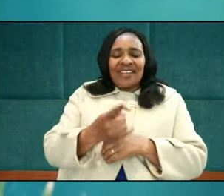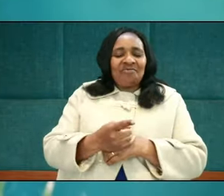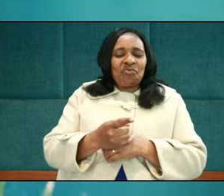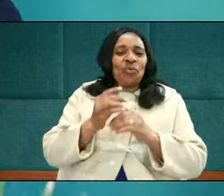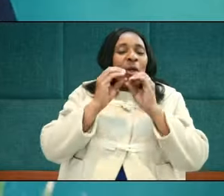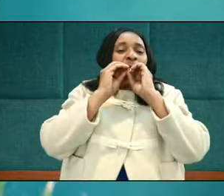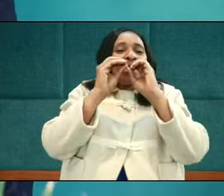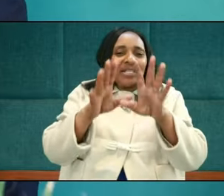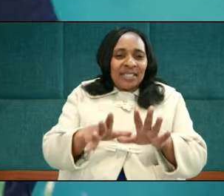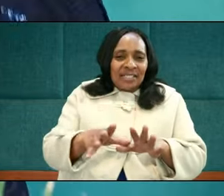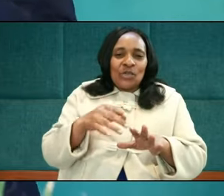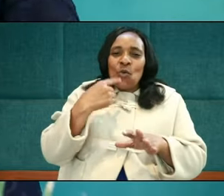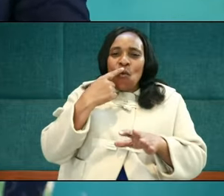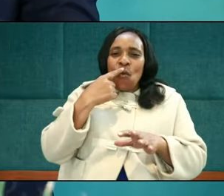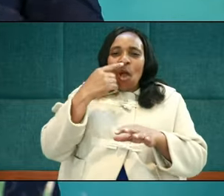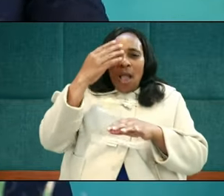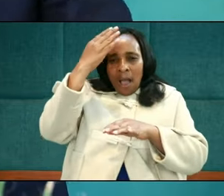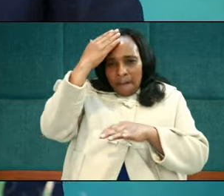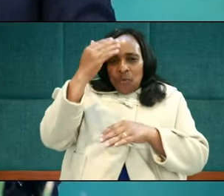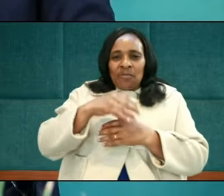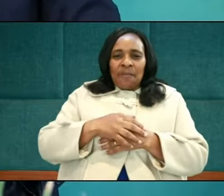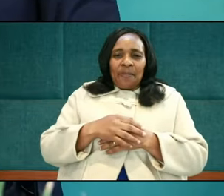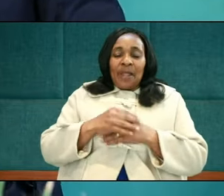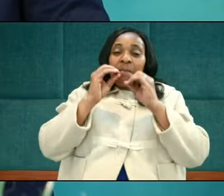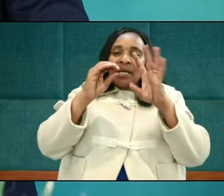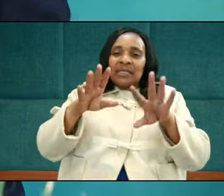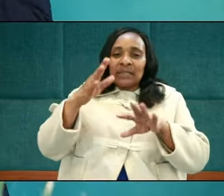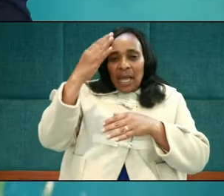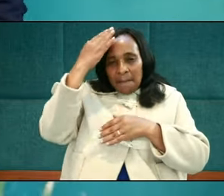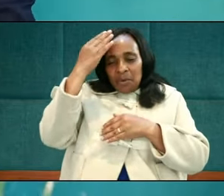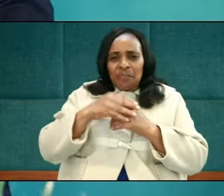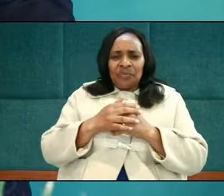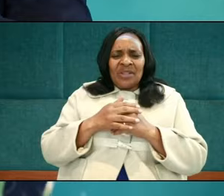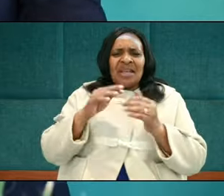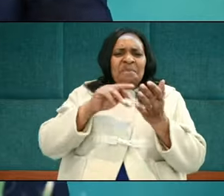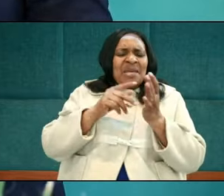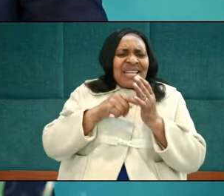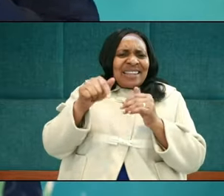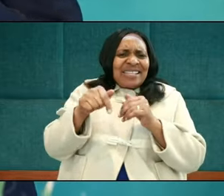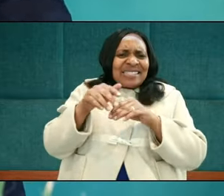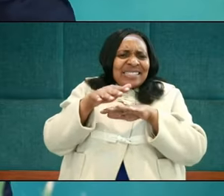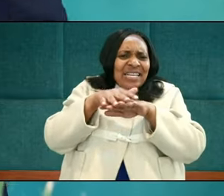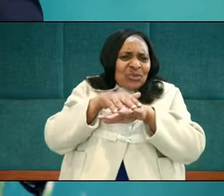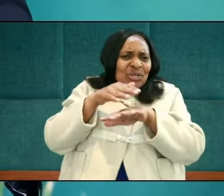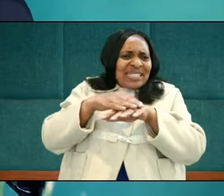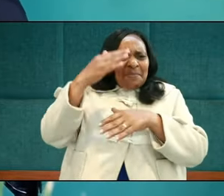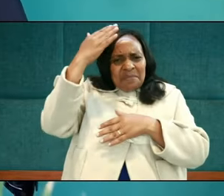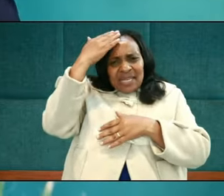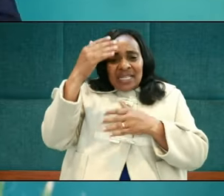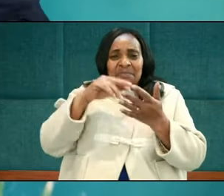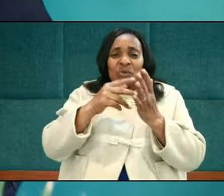are the meek. Blessed are the meek. You see, meekness is not the same as timidity.